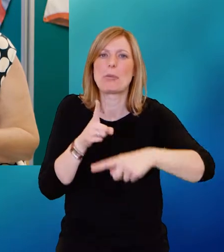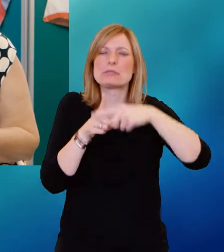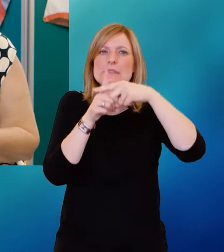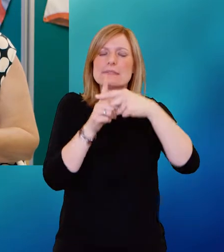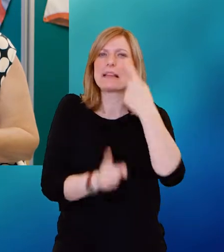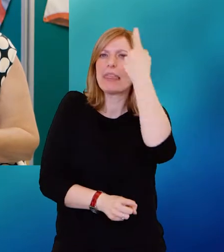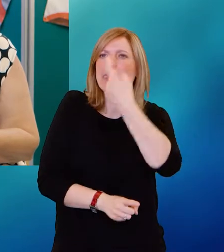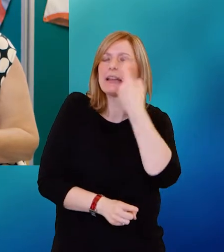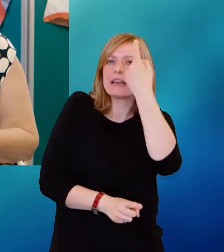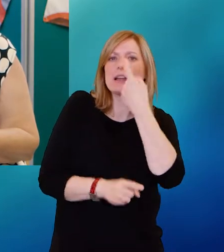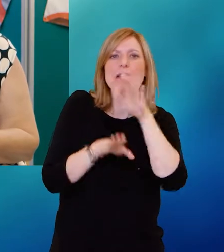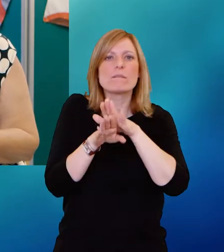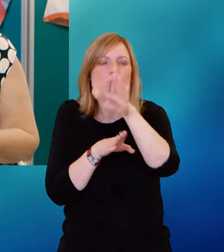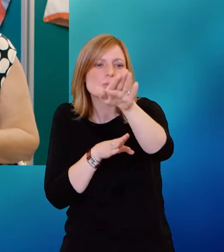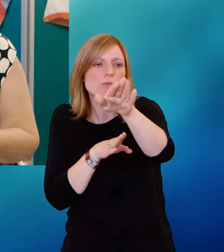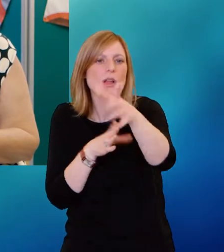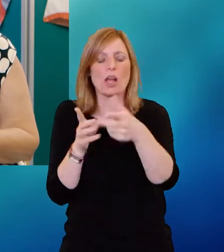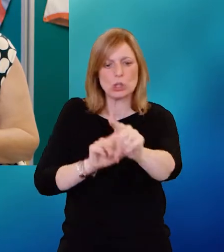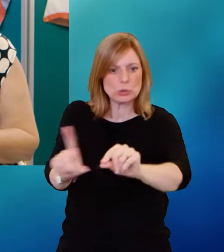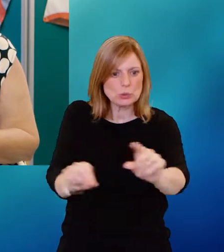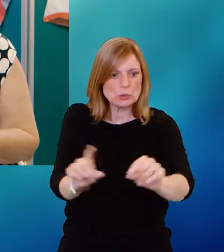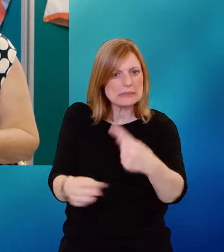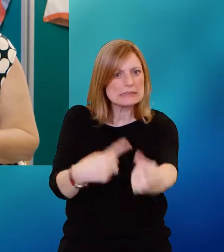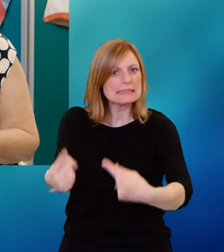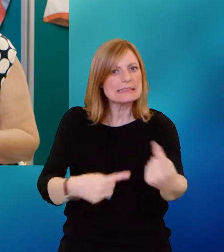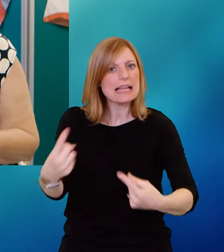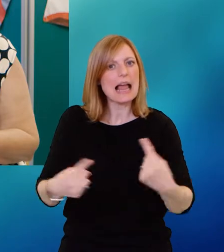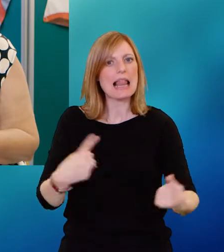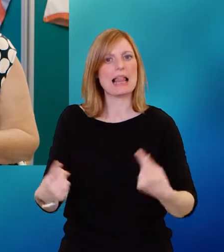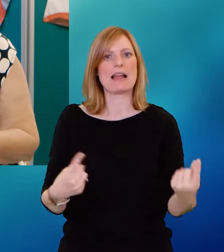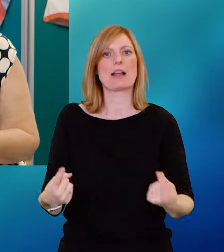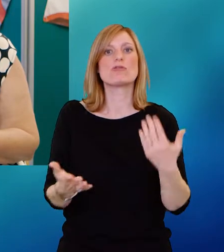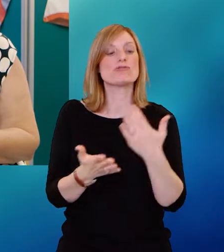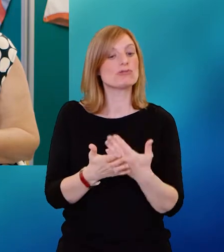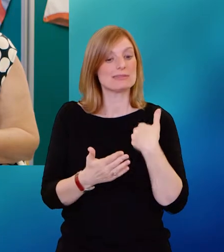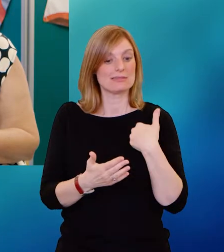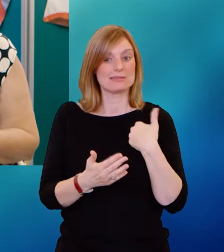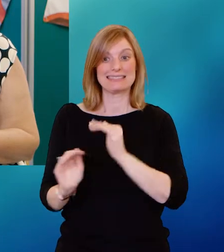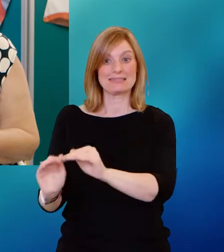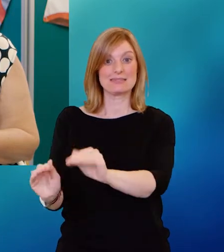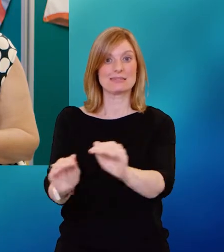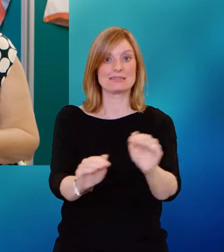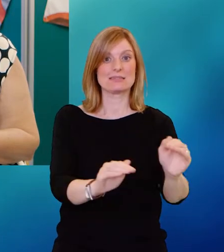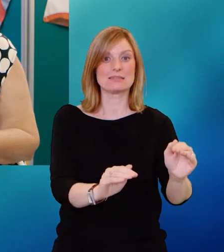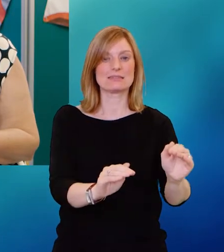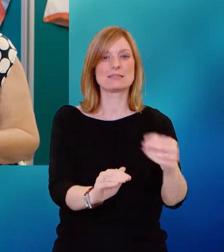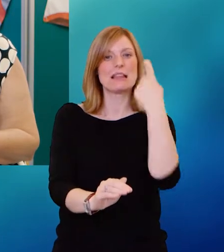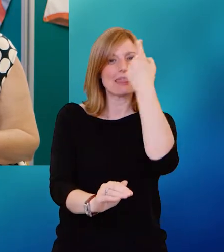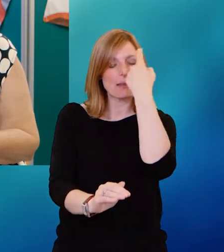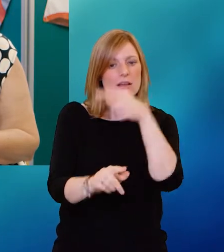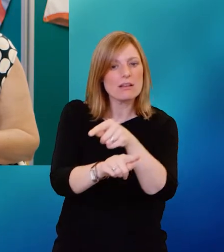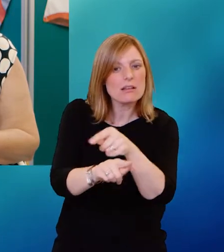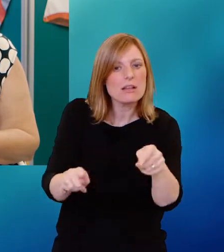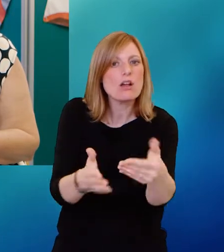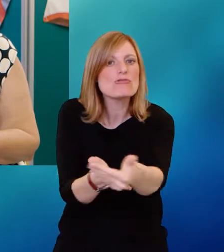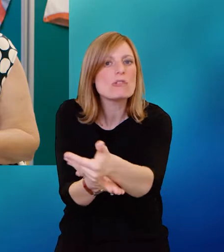new to think about, giving them, giving them choices, you know, because at the end of the day, the whole point of the sessions, it's all based around recovery. It's